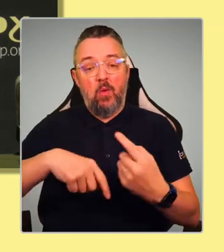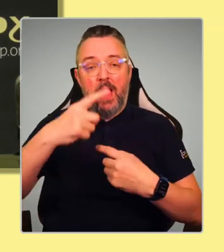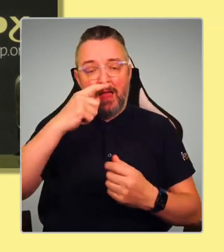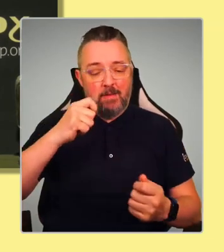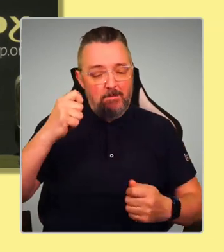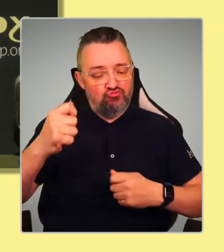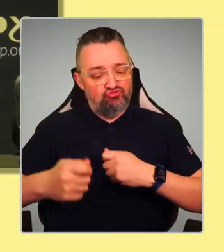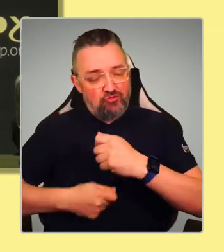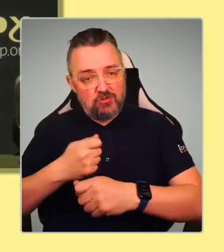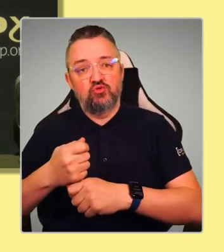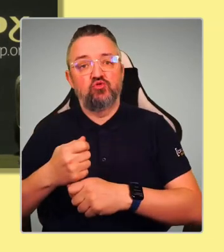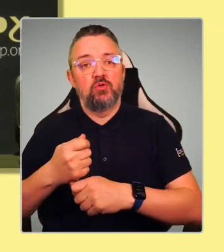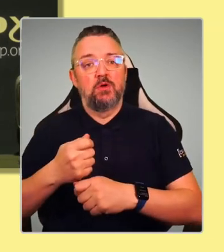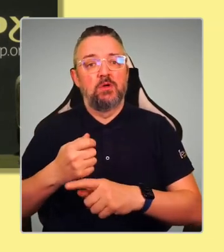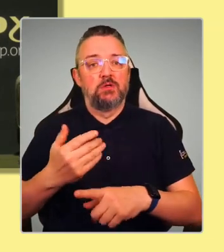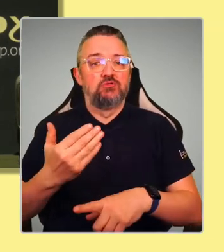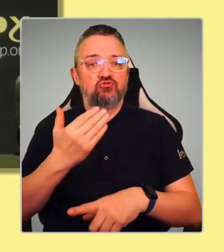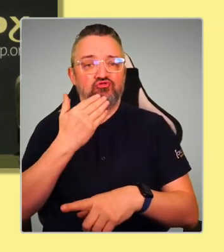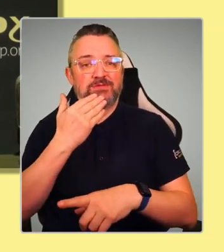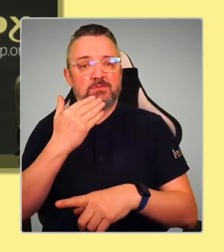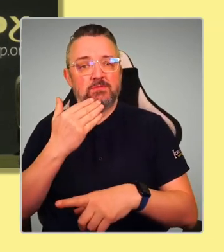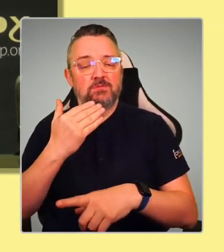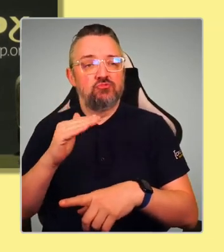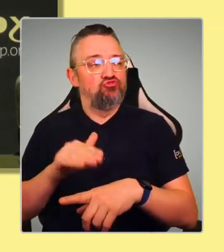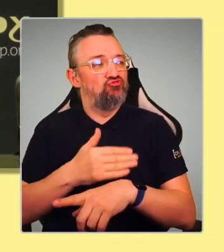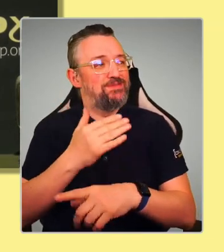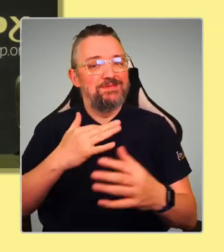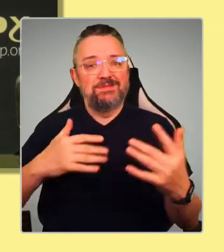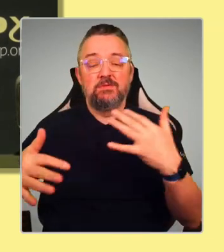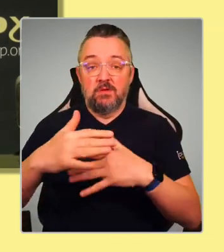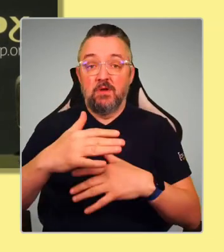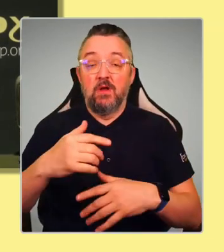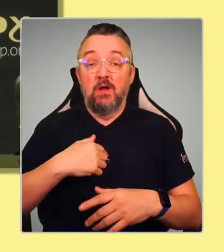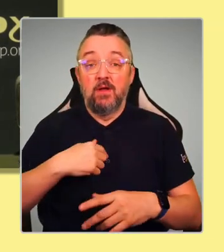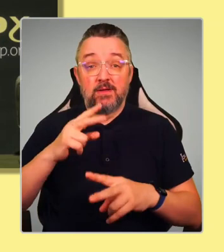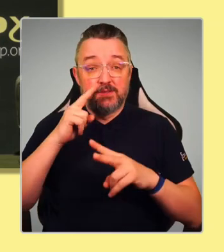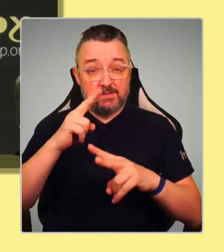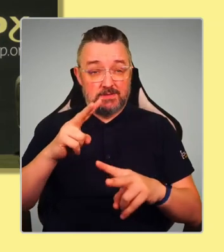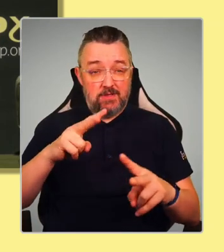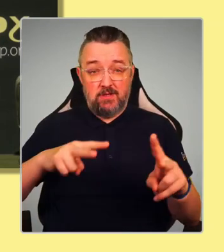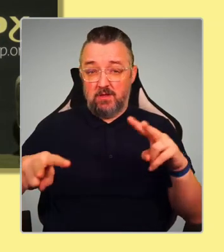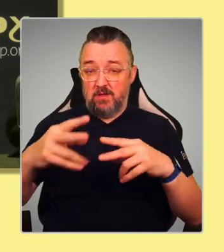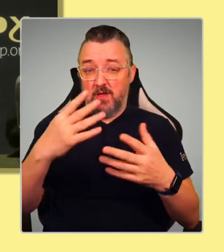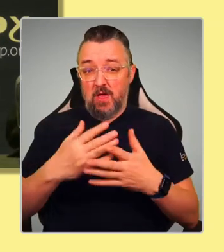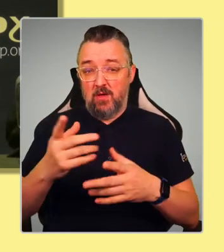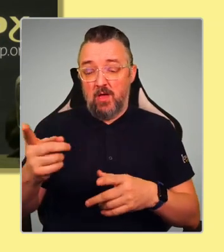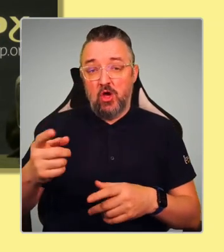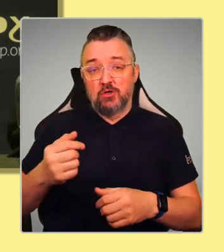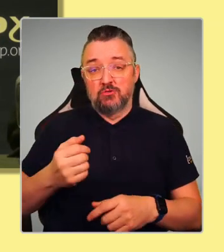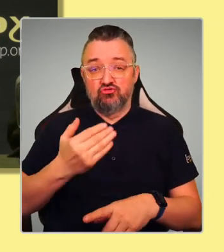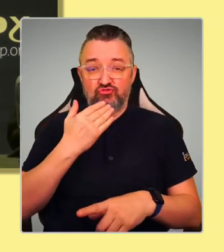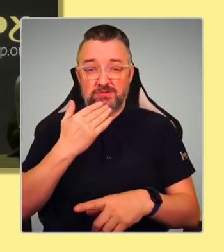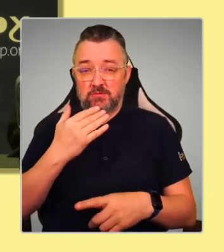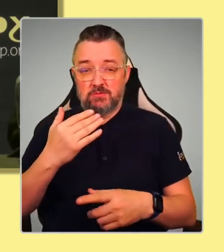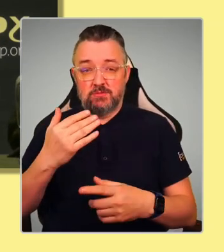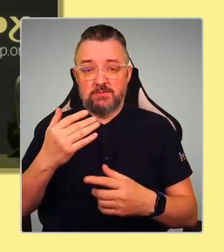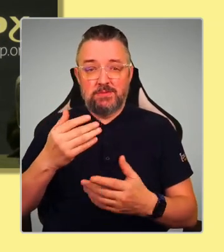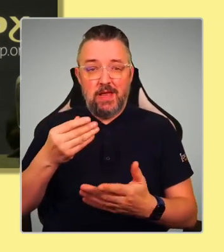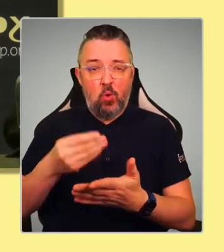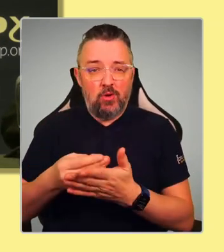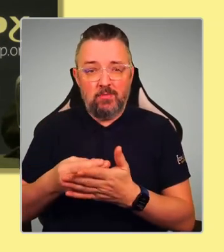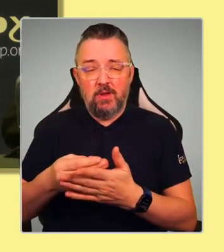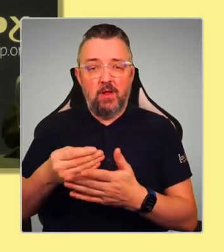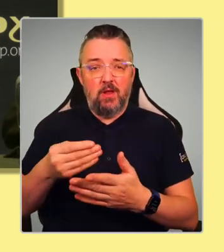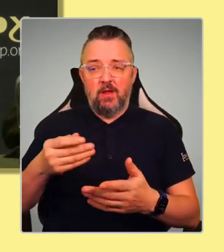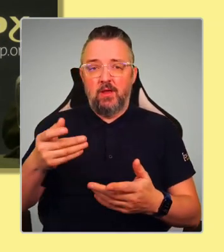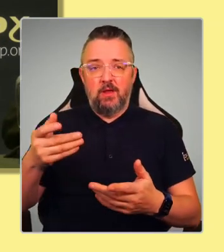know, I see the green economy as powering all the funding decisions that we make, and all the choices